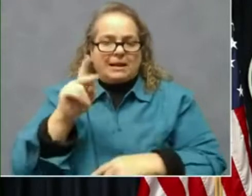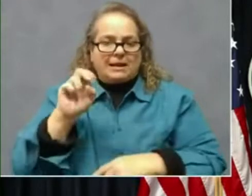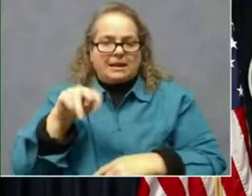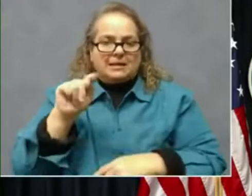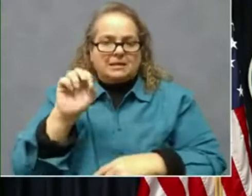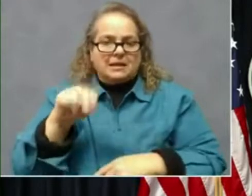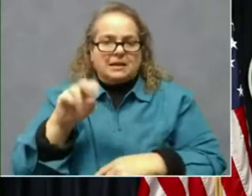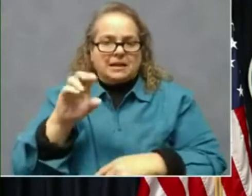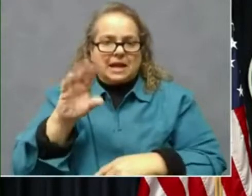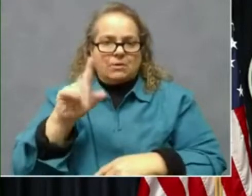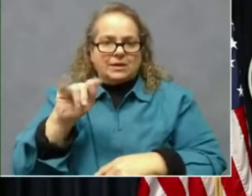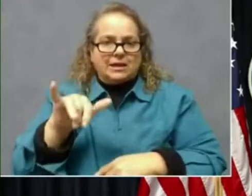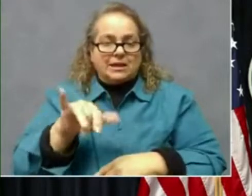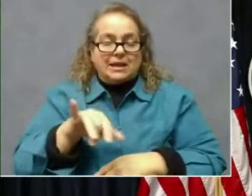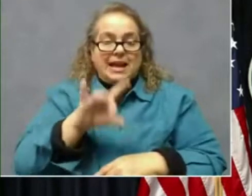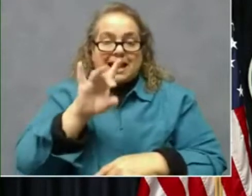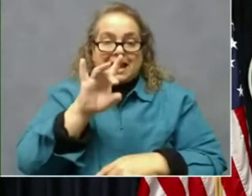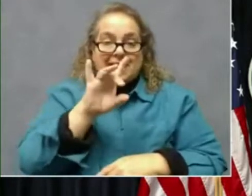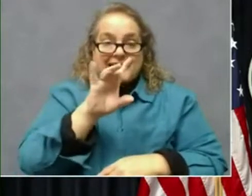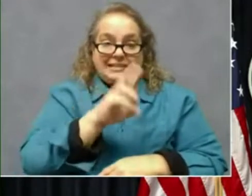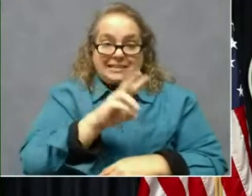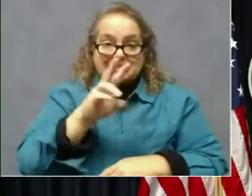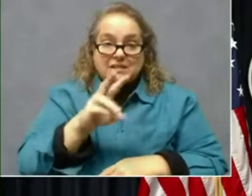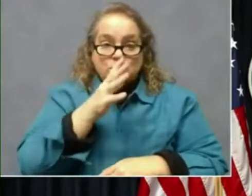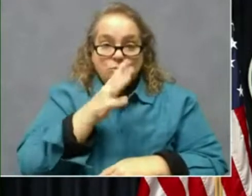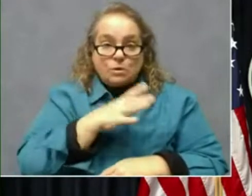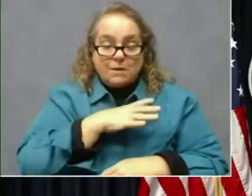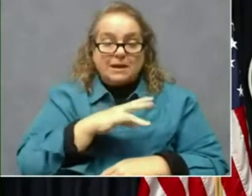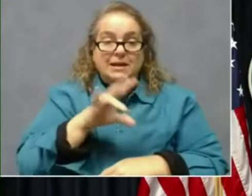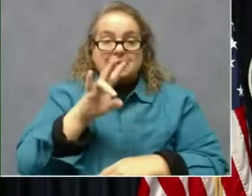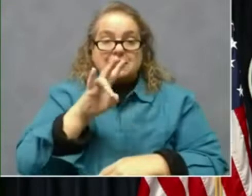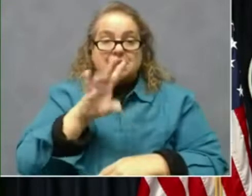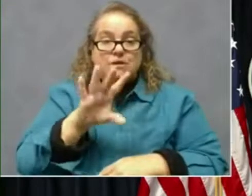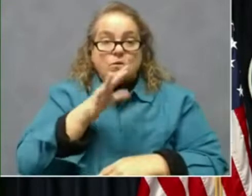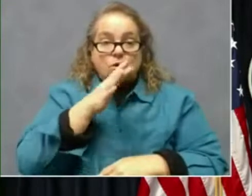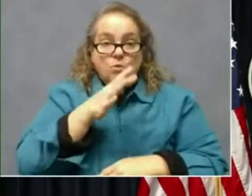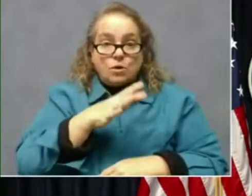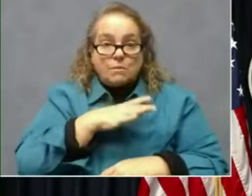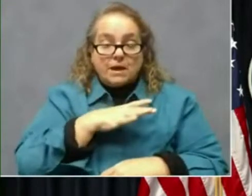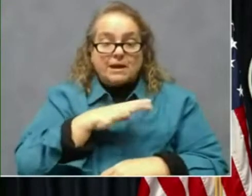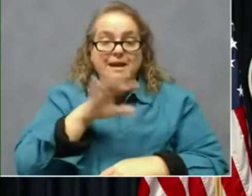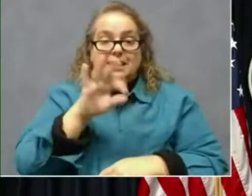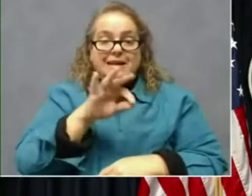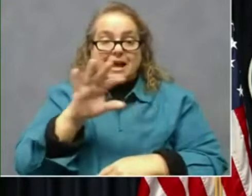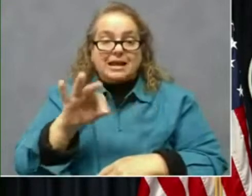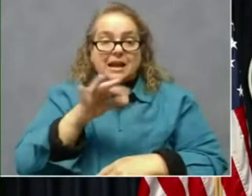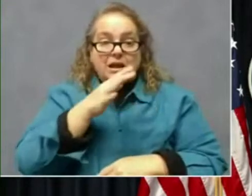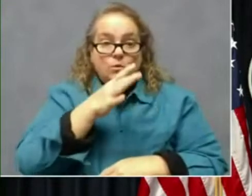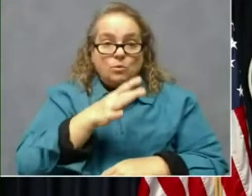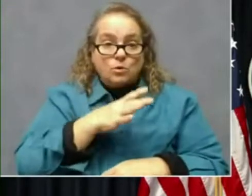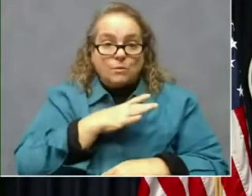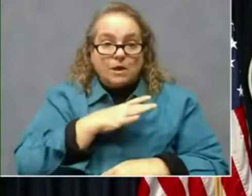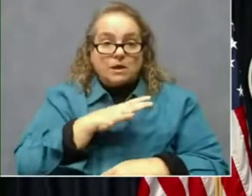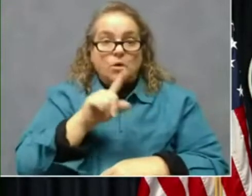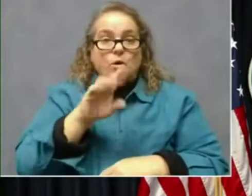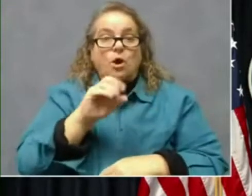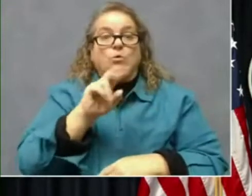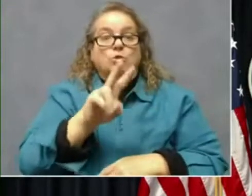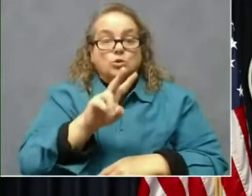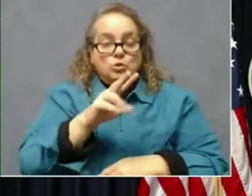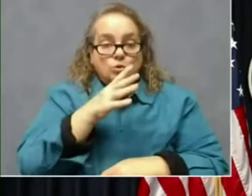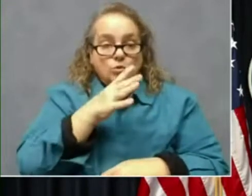66-year-old woman, 74-year-old woman, 99-year-old woman, 102-year-old woman,